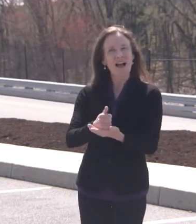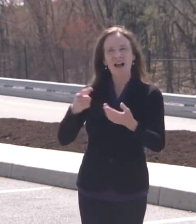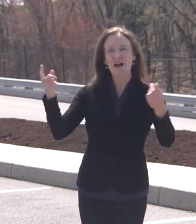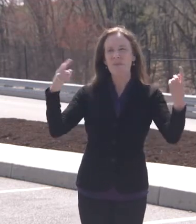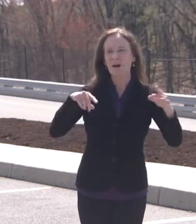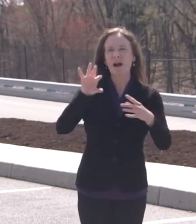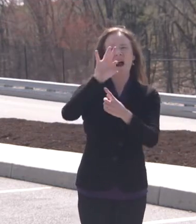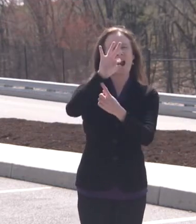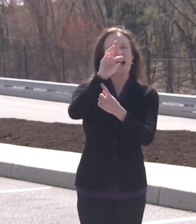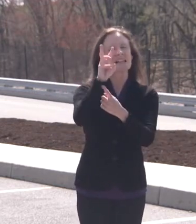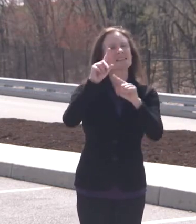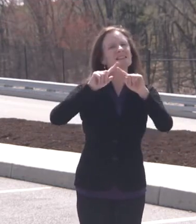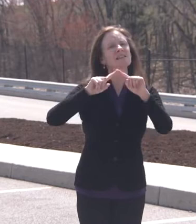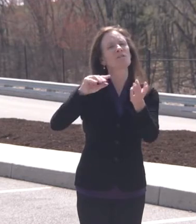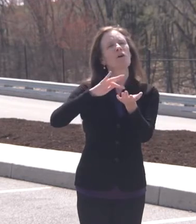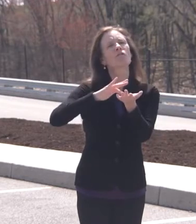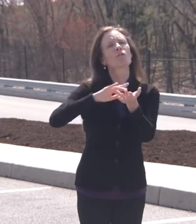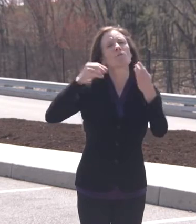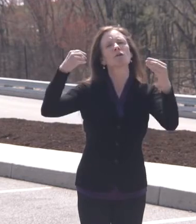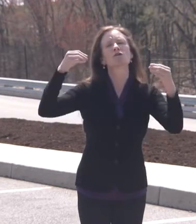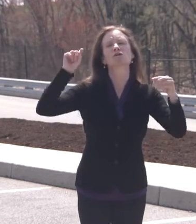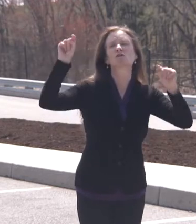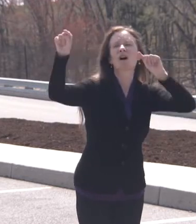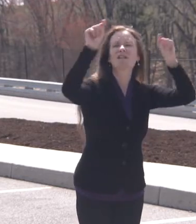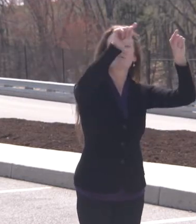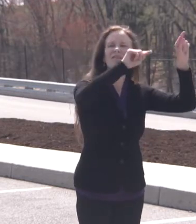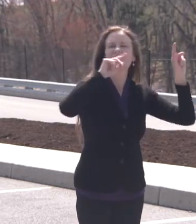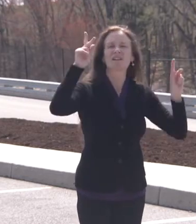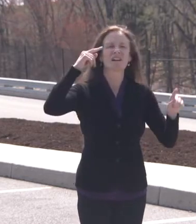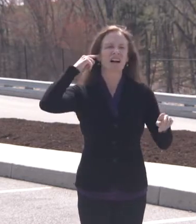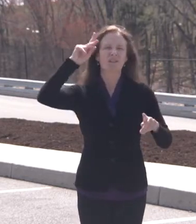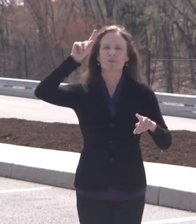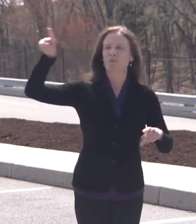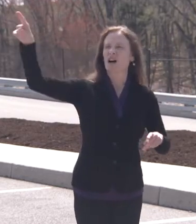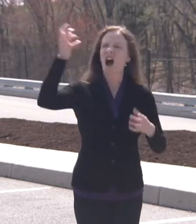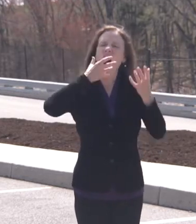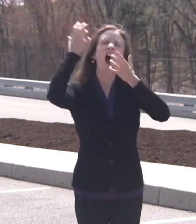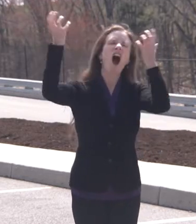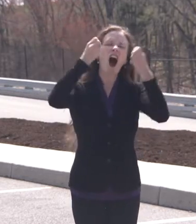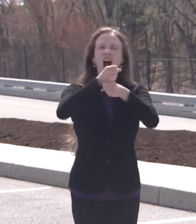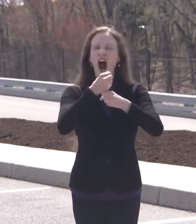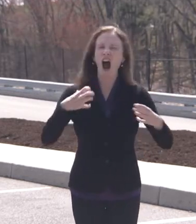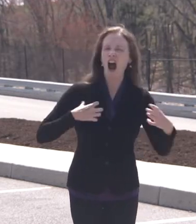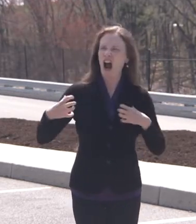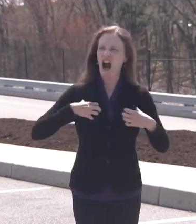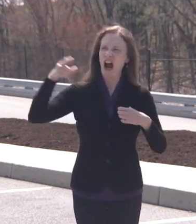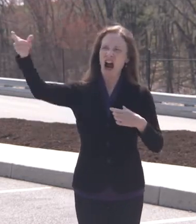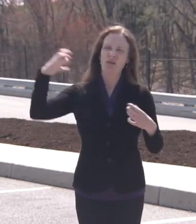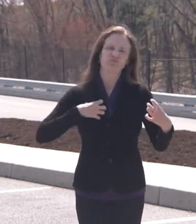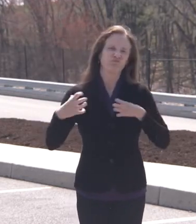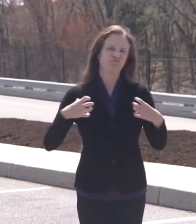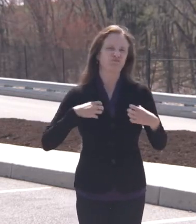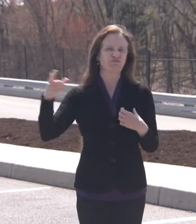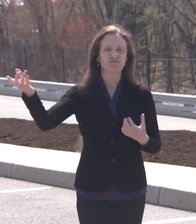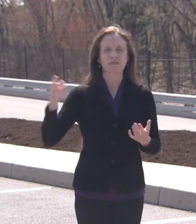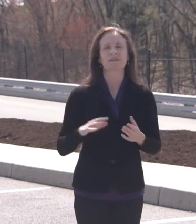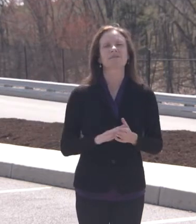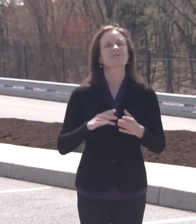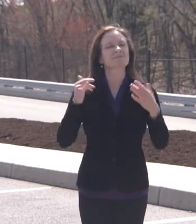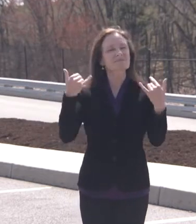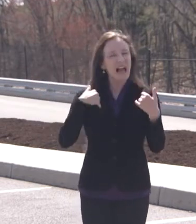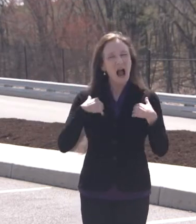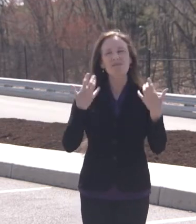made a big difference in Pennsylvania. It helps support efforts at the state level to make vaccine available to more Pennsylvania